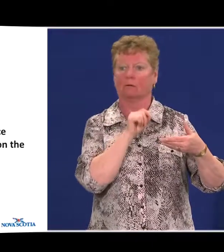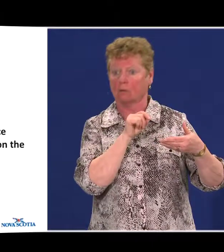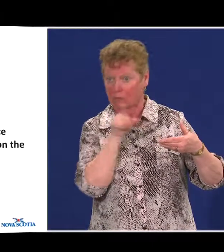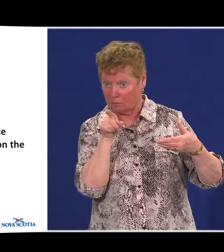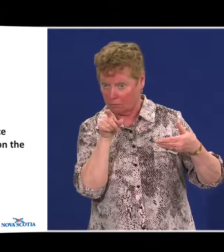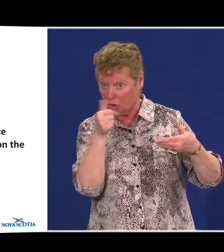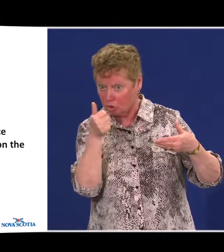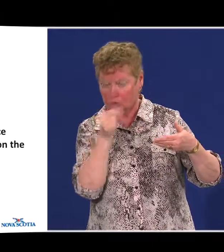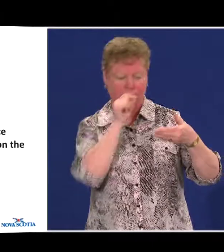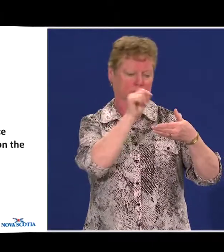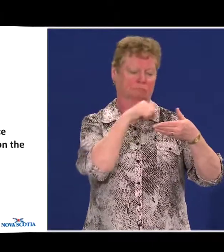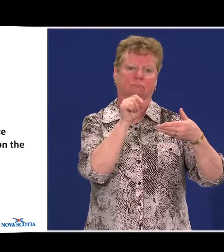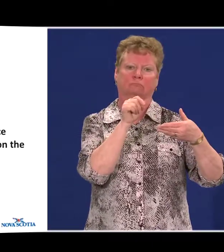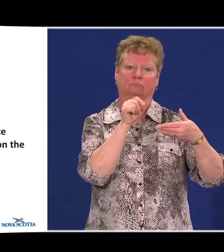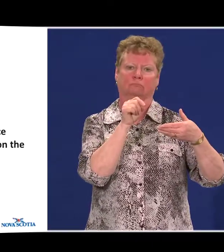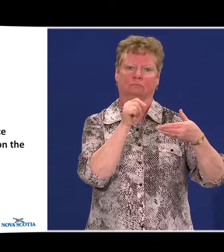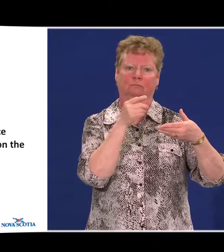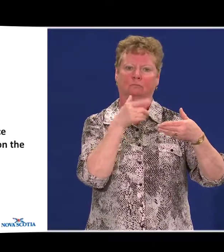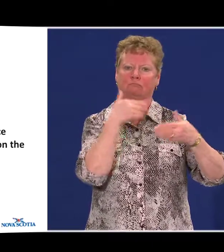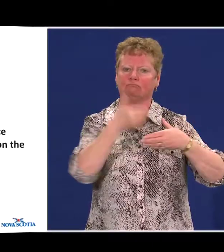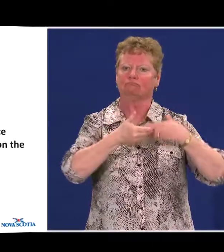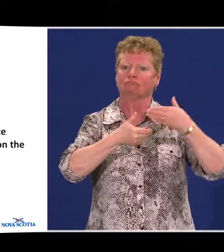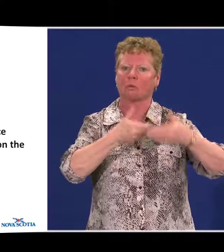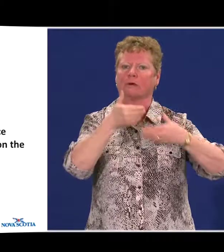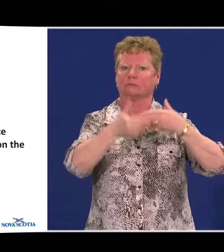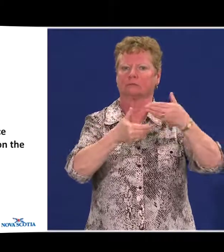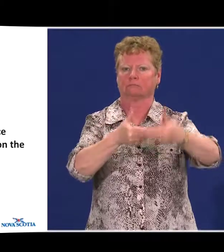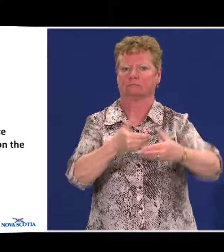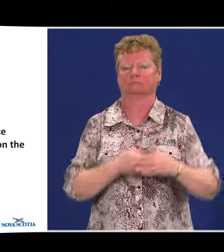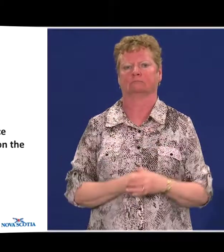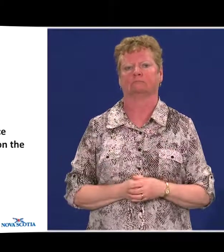reached full compliance with the legislation.